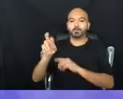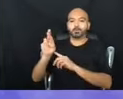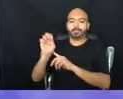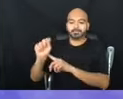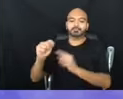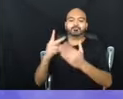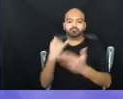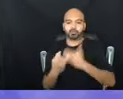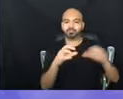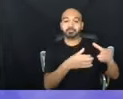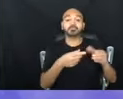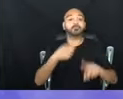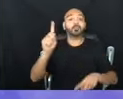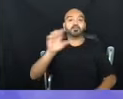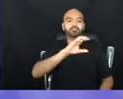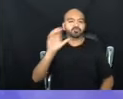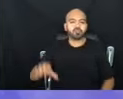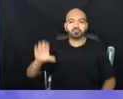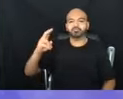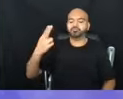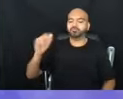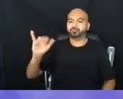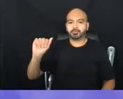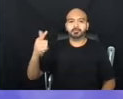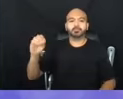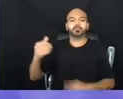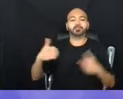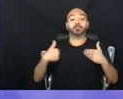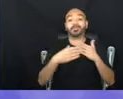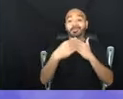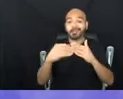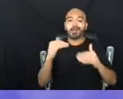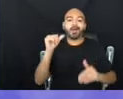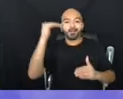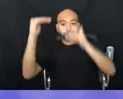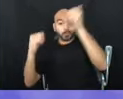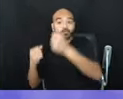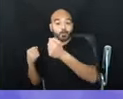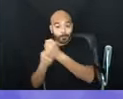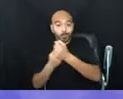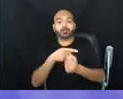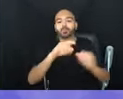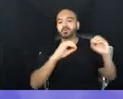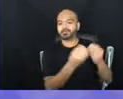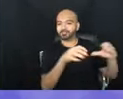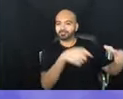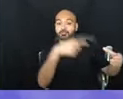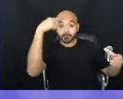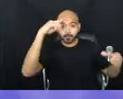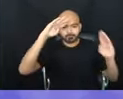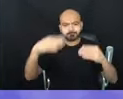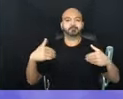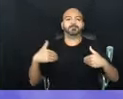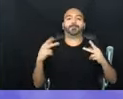Project, based out of Chicago, was a youth-led, adult-supported organization for young people